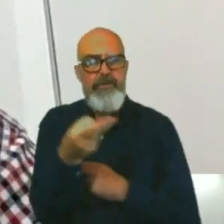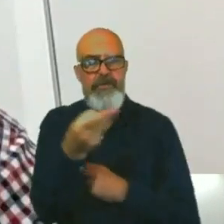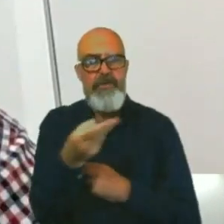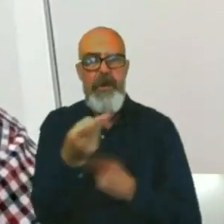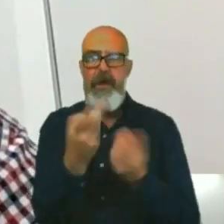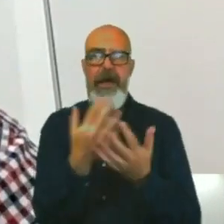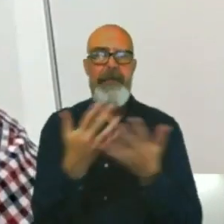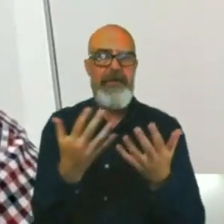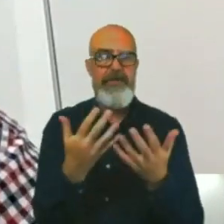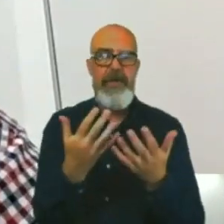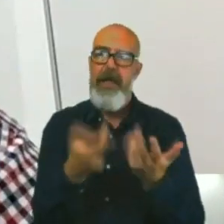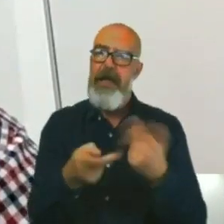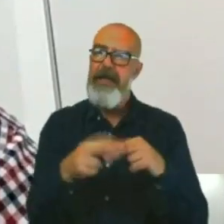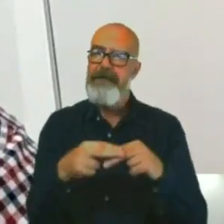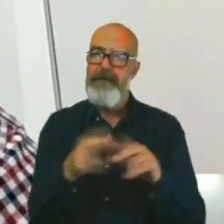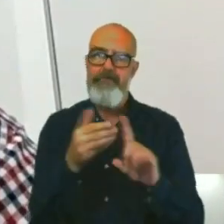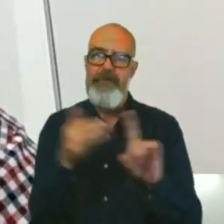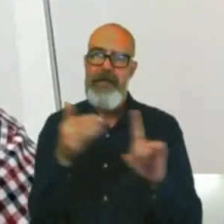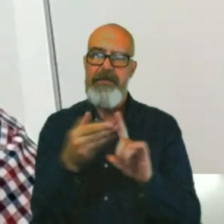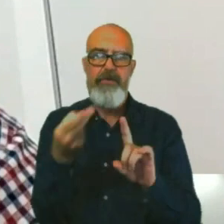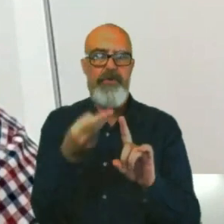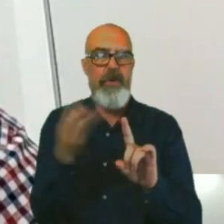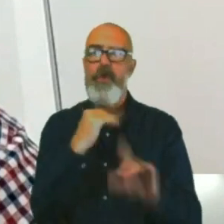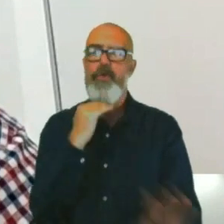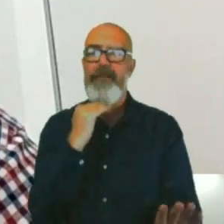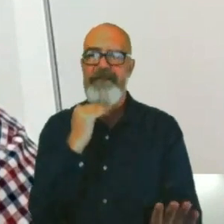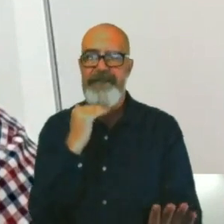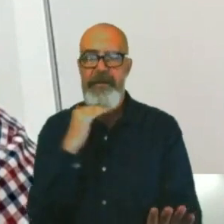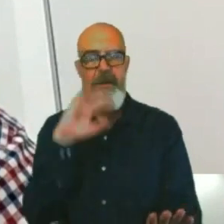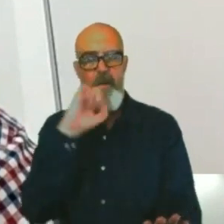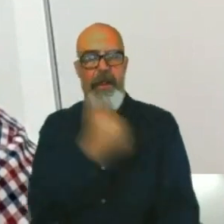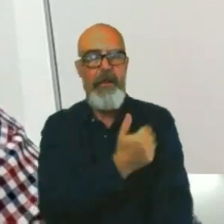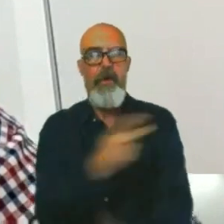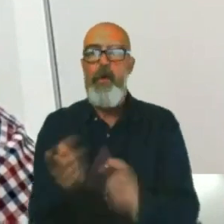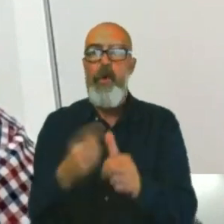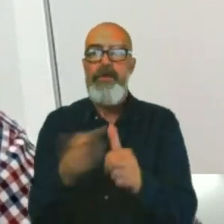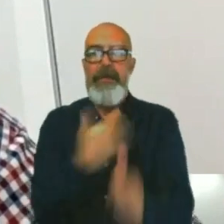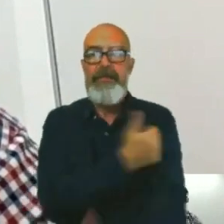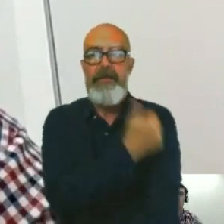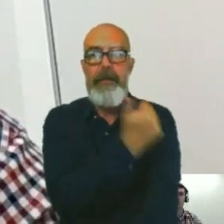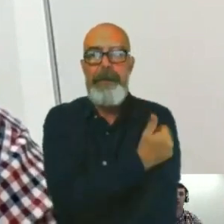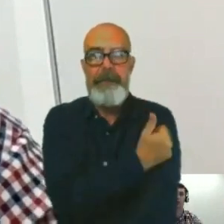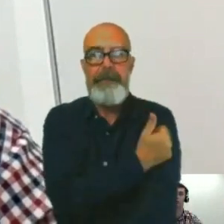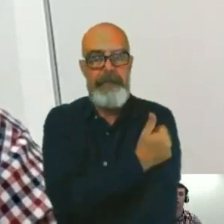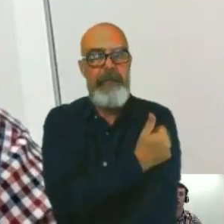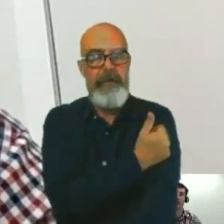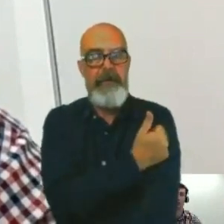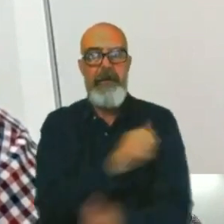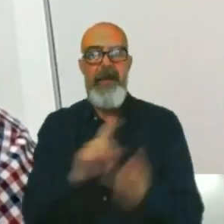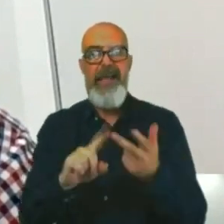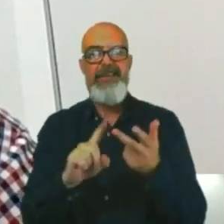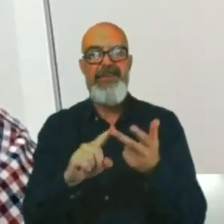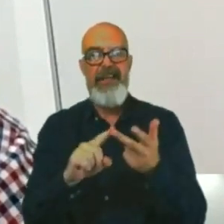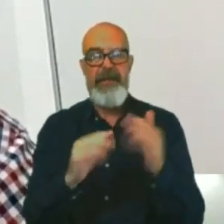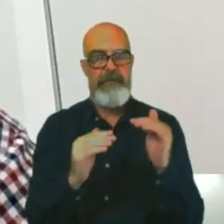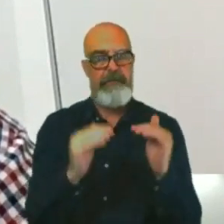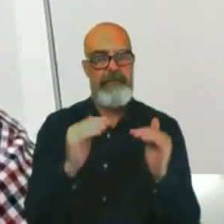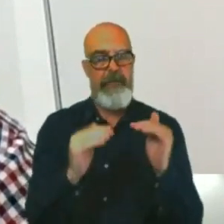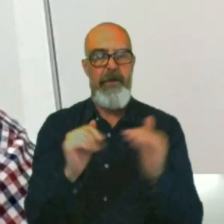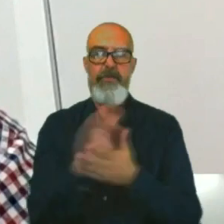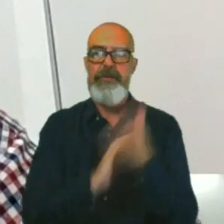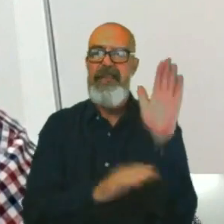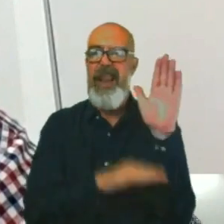injects something called insulin into the body. And it can keep on top of this. So you don't need to worry about this.